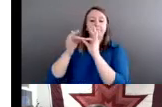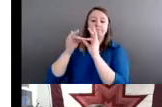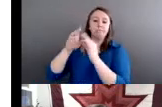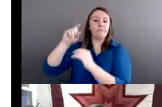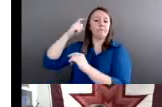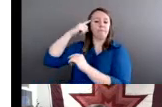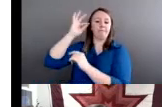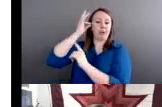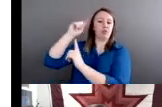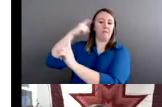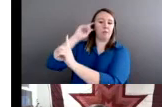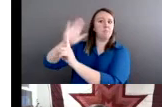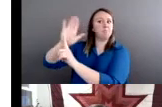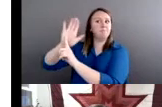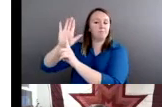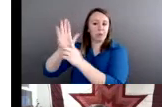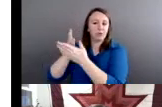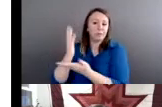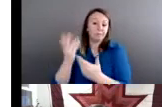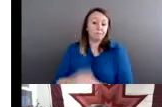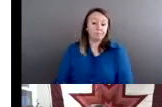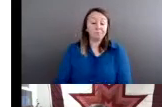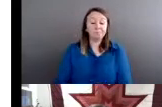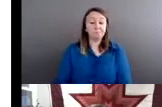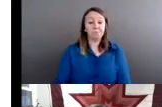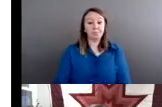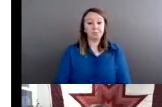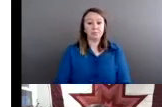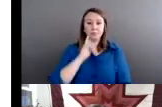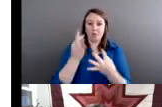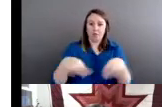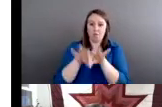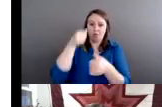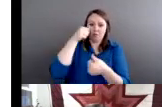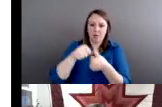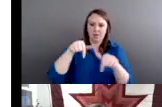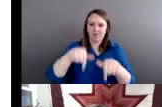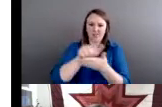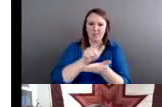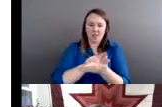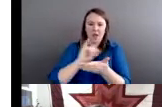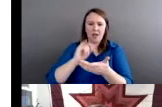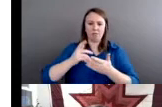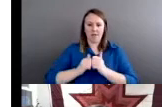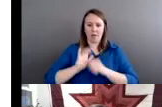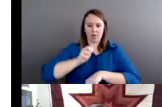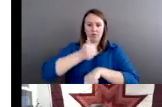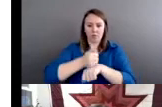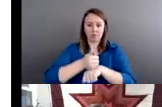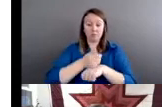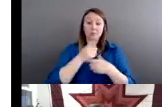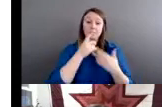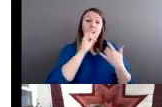So what's important to remember about this law and the origin of it is that it is used today to protect